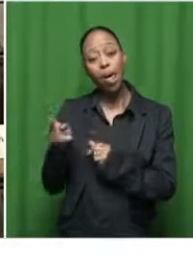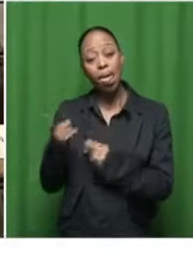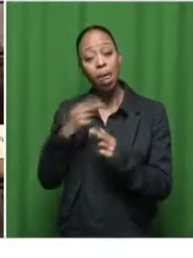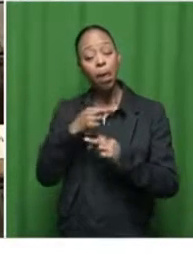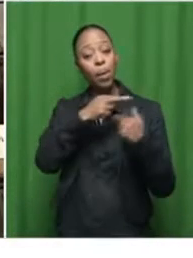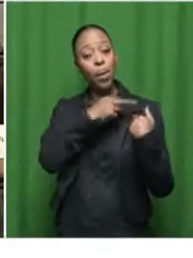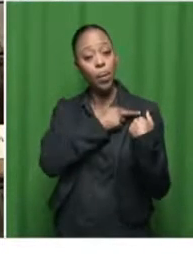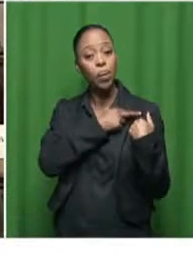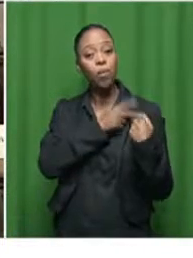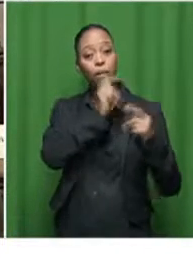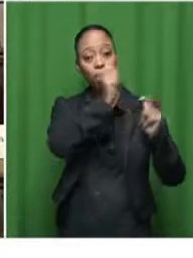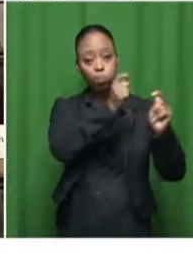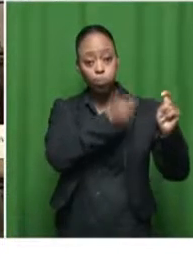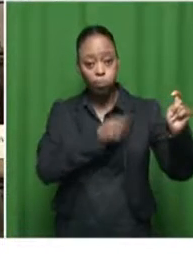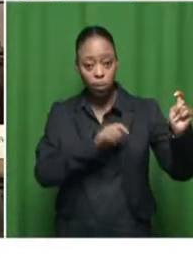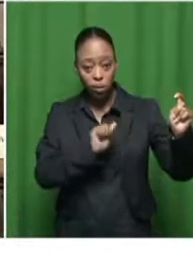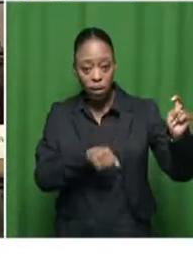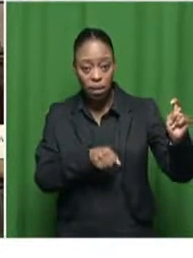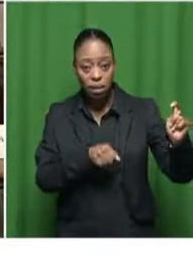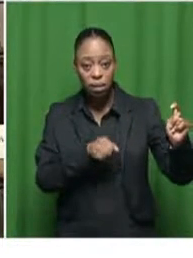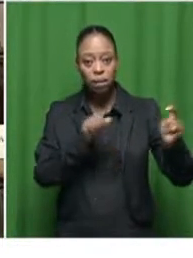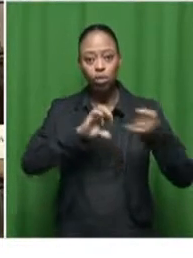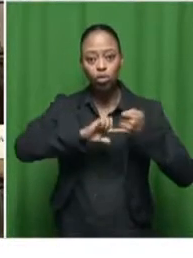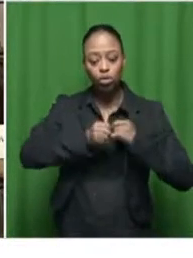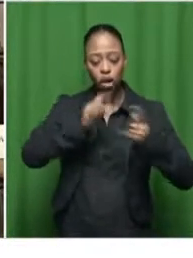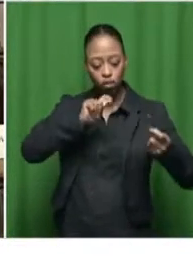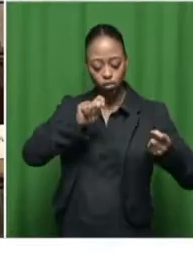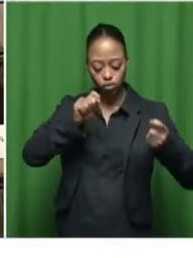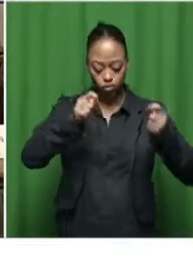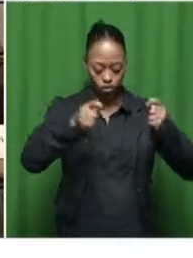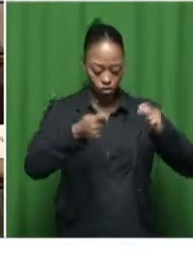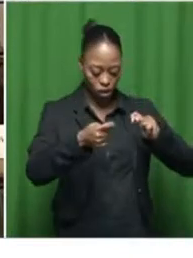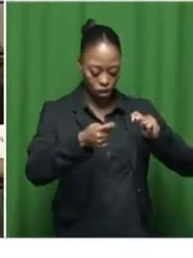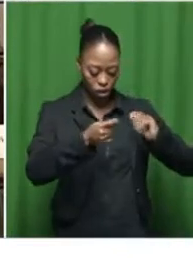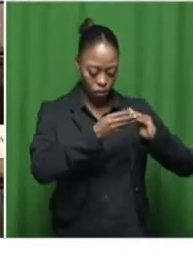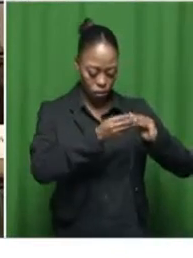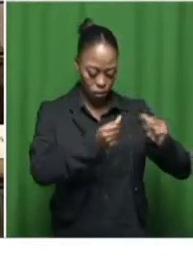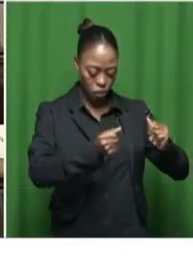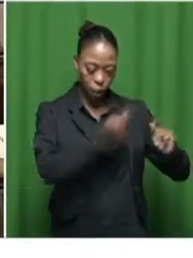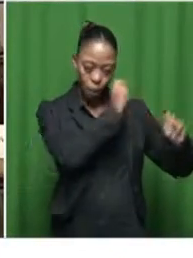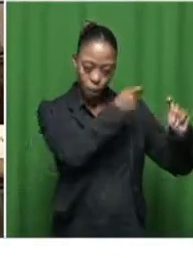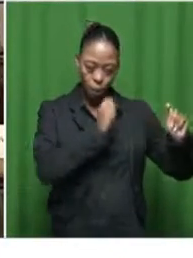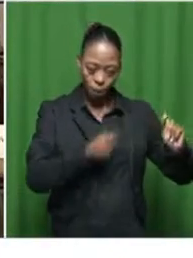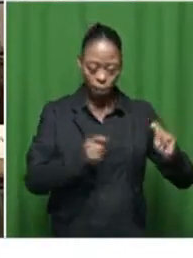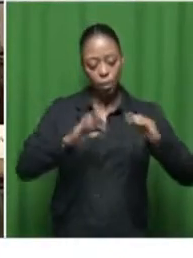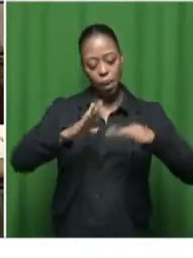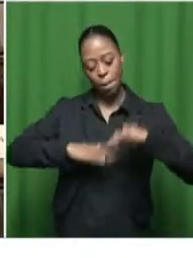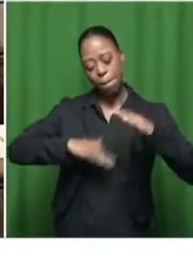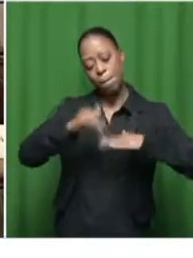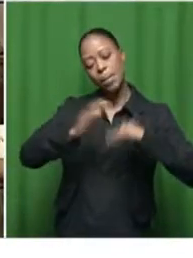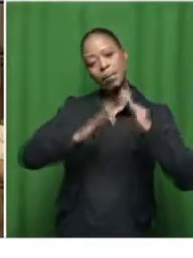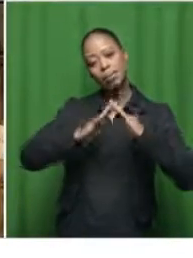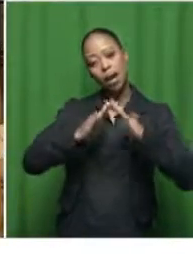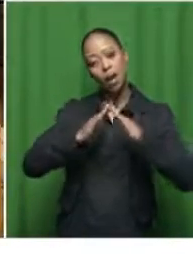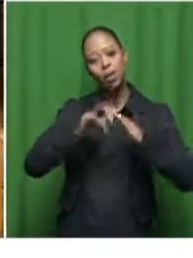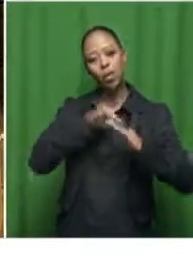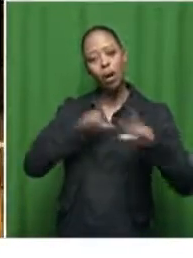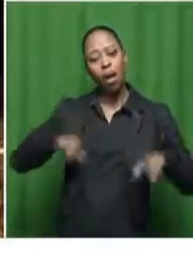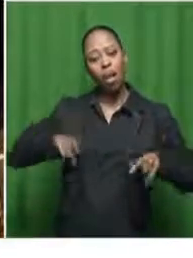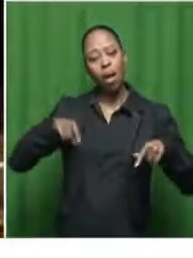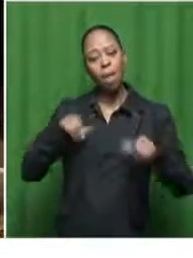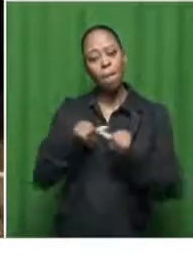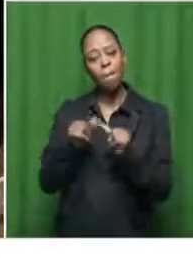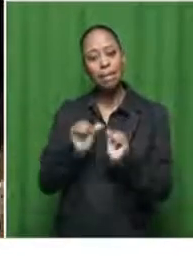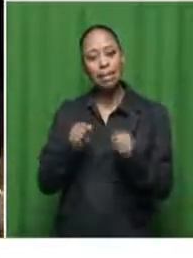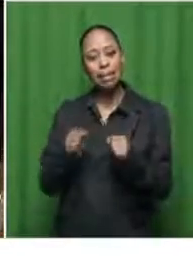for informal settlement you know trying to transform them to a better living conditions obviously I mean their best